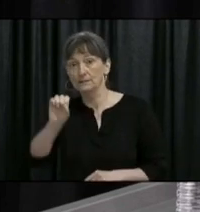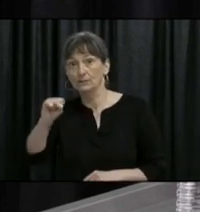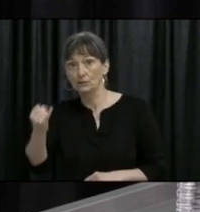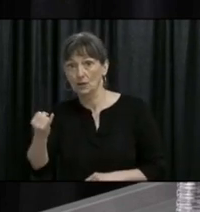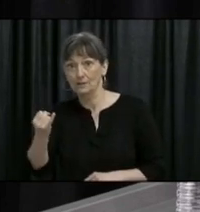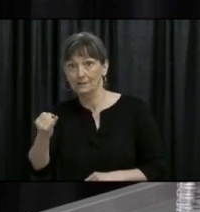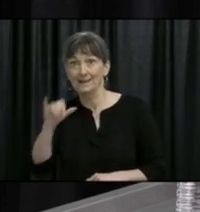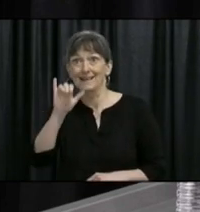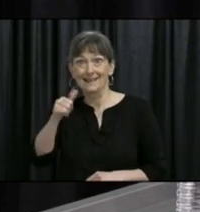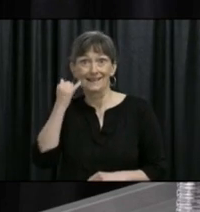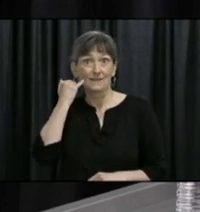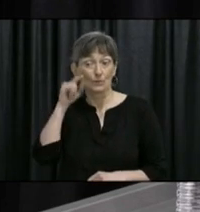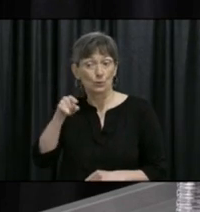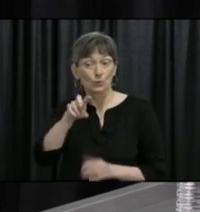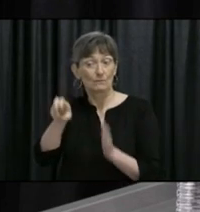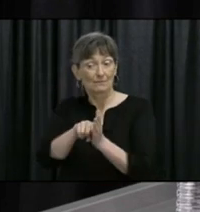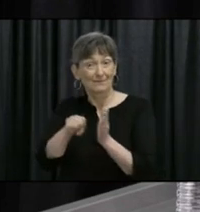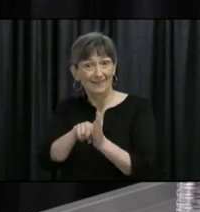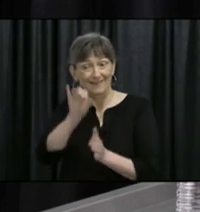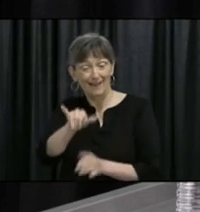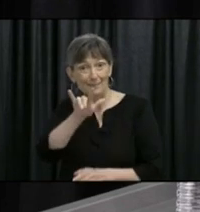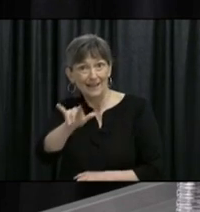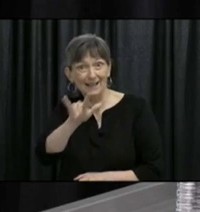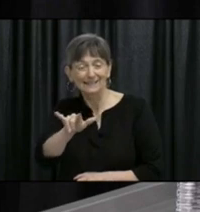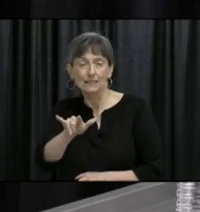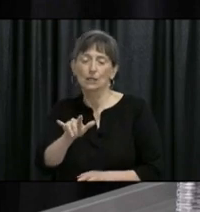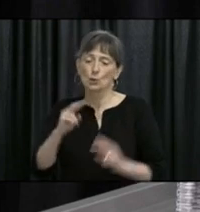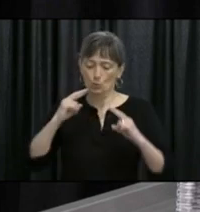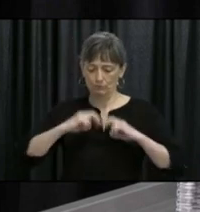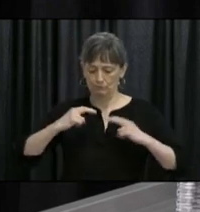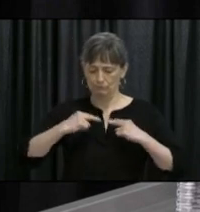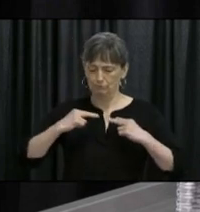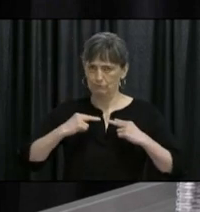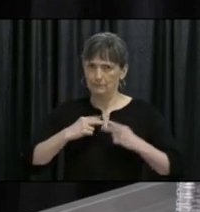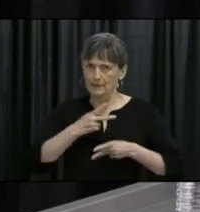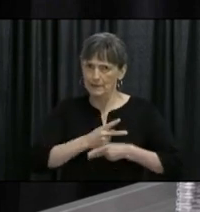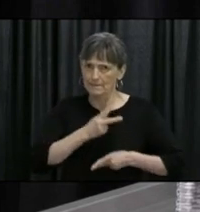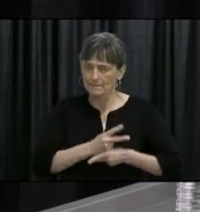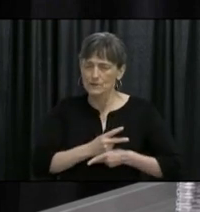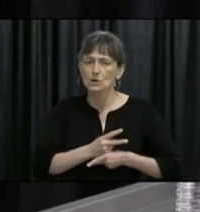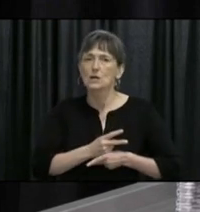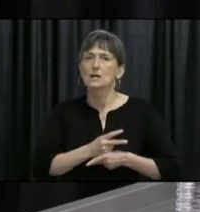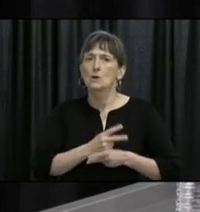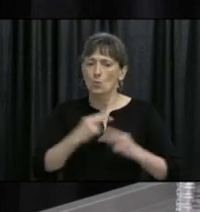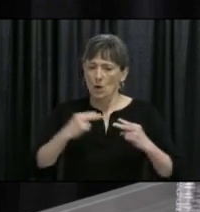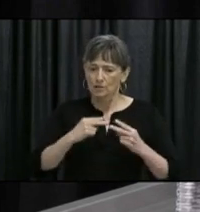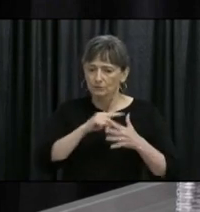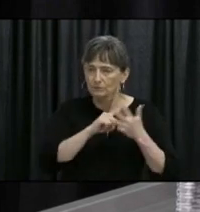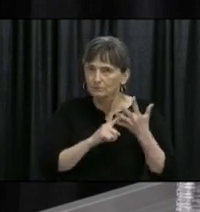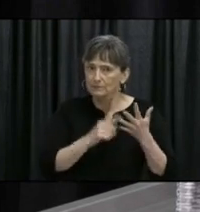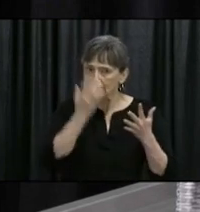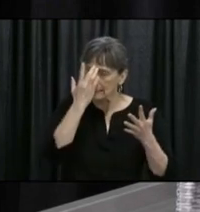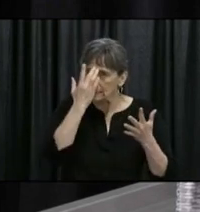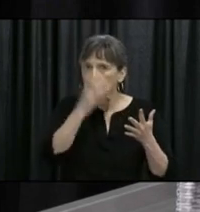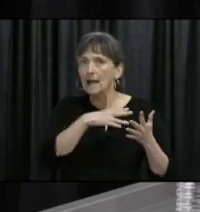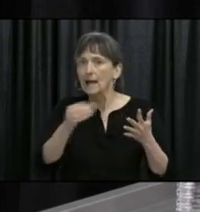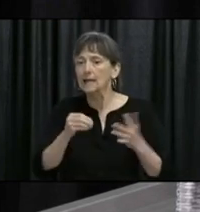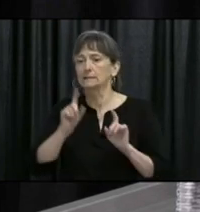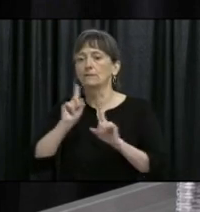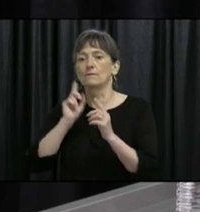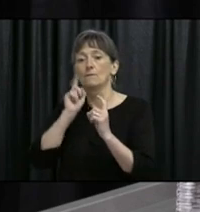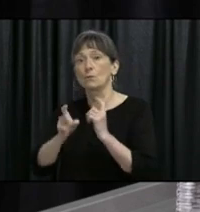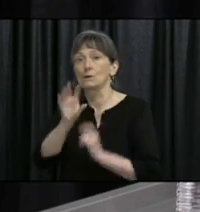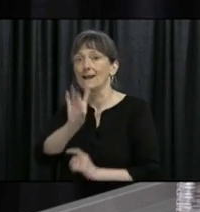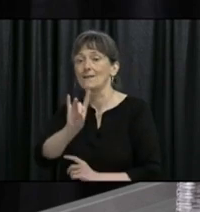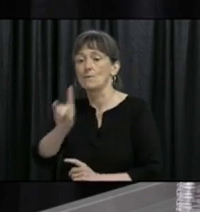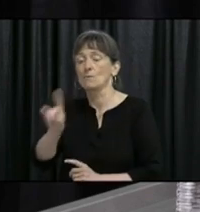should monitor for symptoms of COVID-19 and consider contacting 811 for testing. While the risk of exposure to